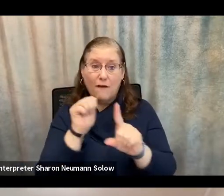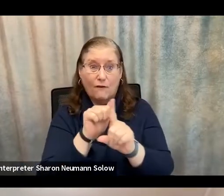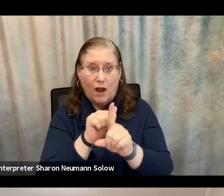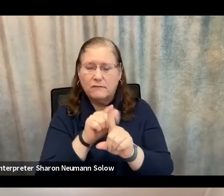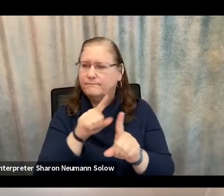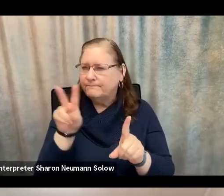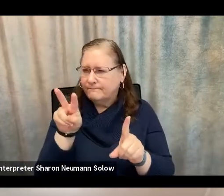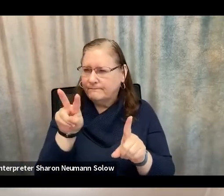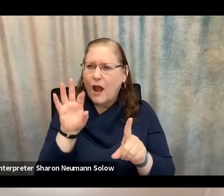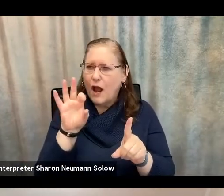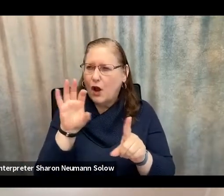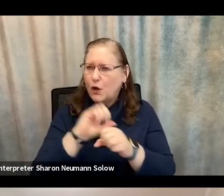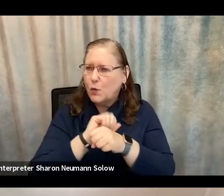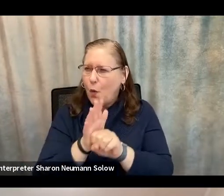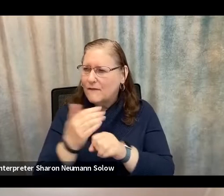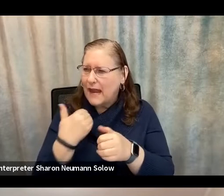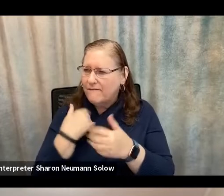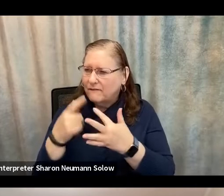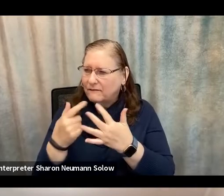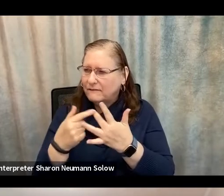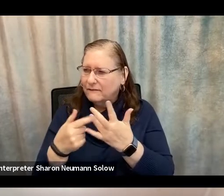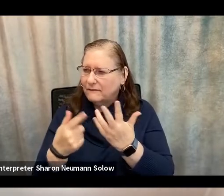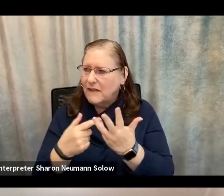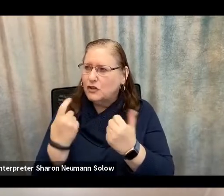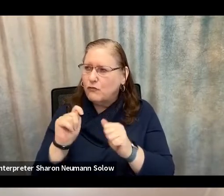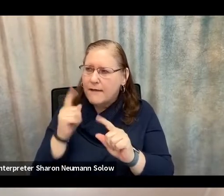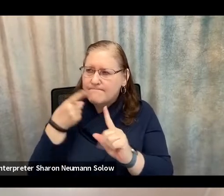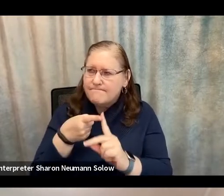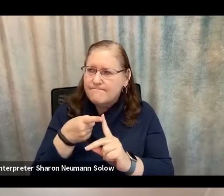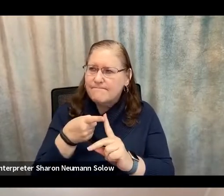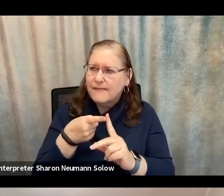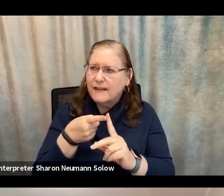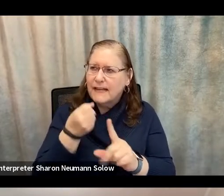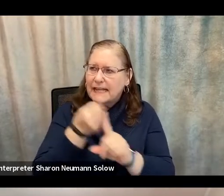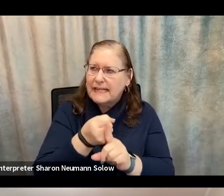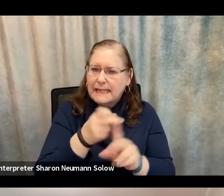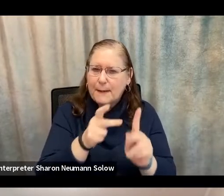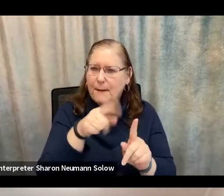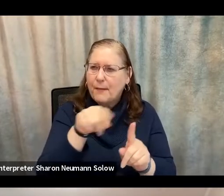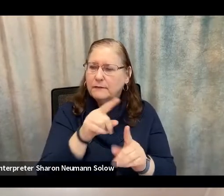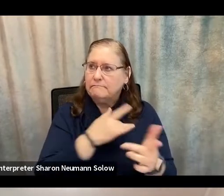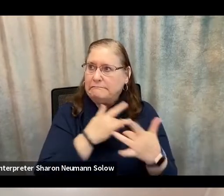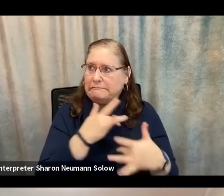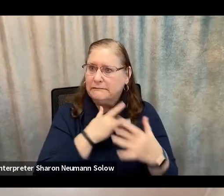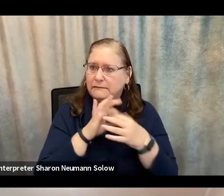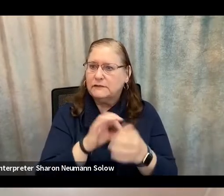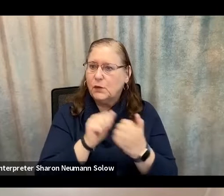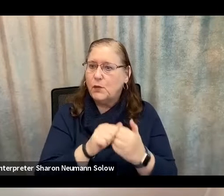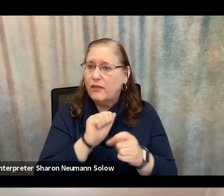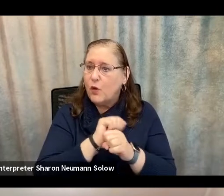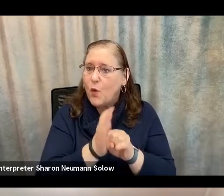target individuals that are concerned about COVID-related issues or deal with